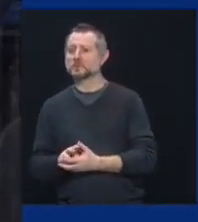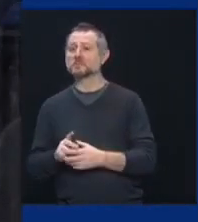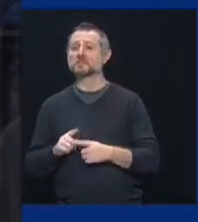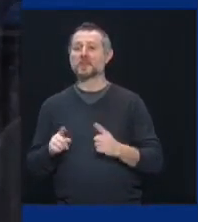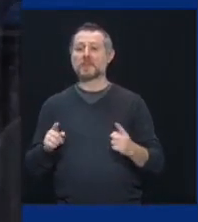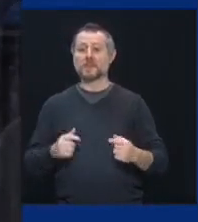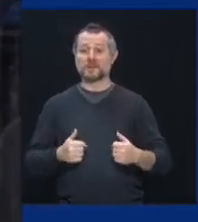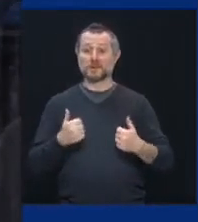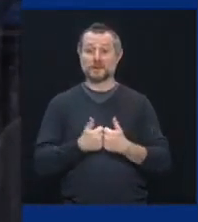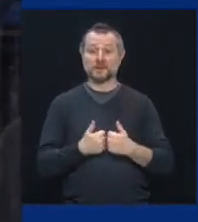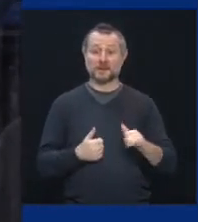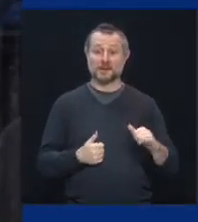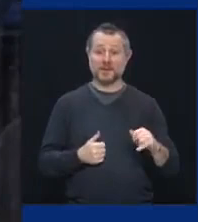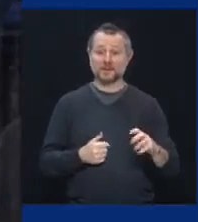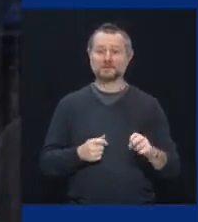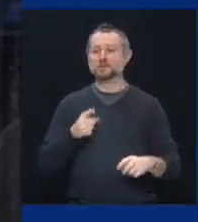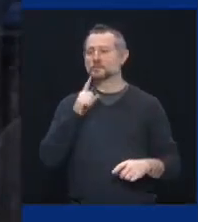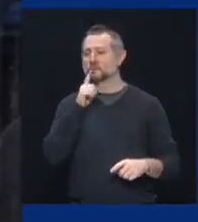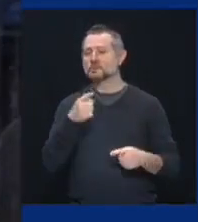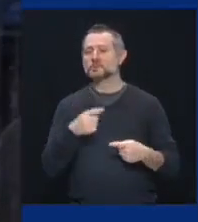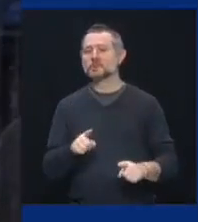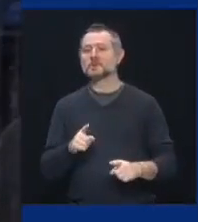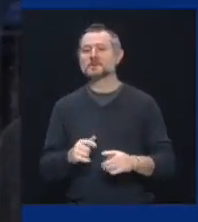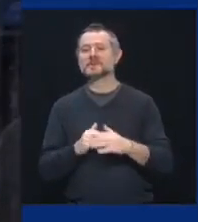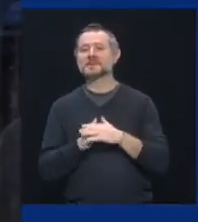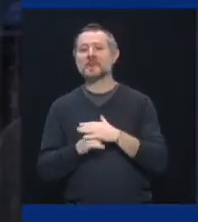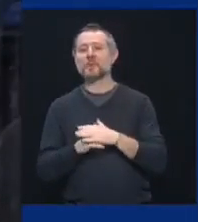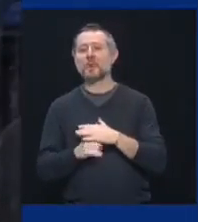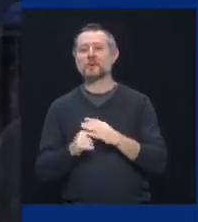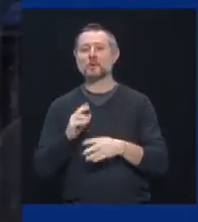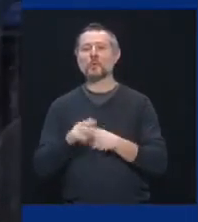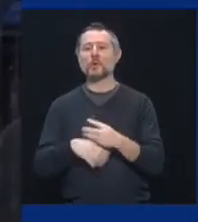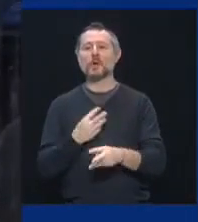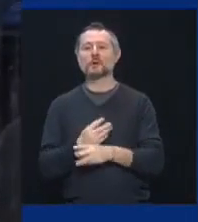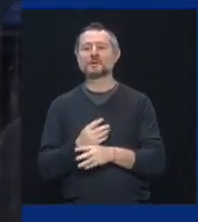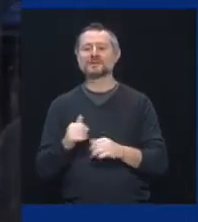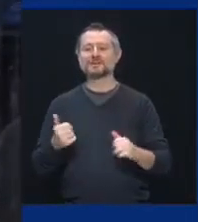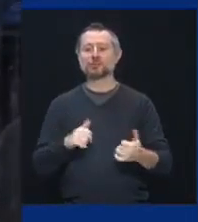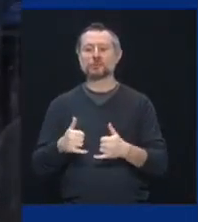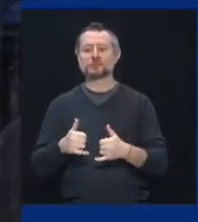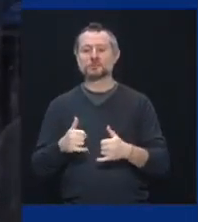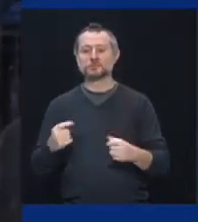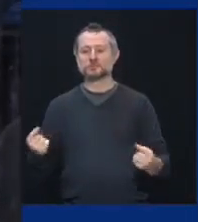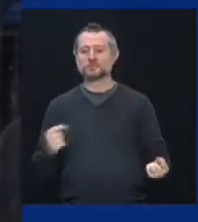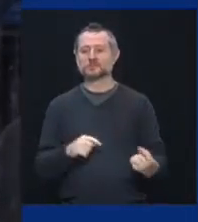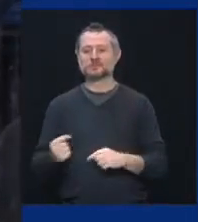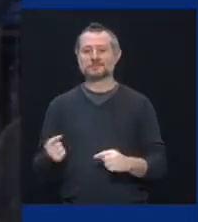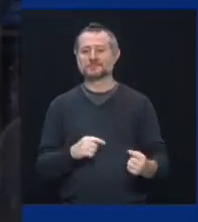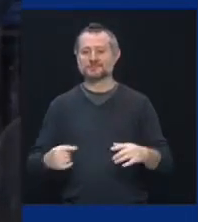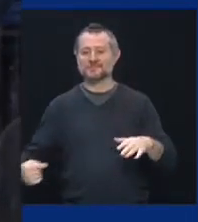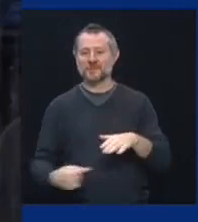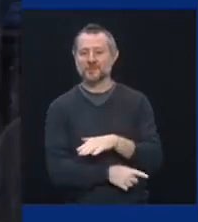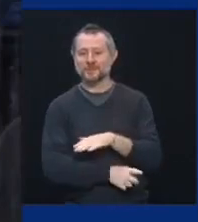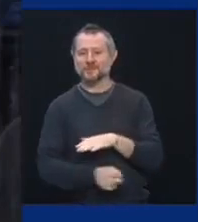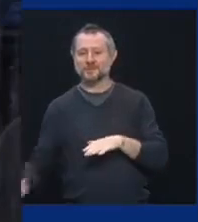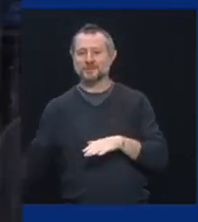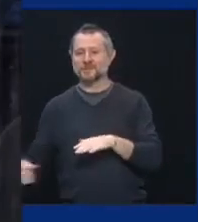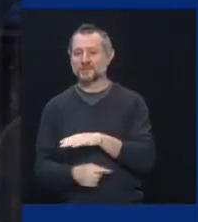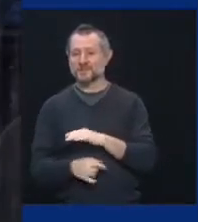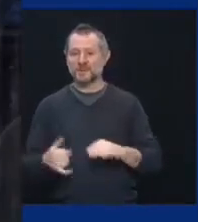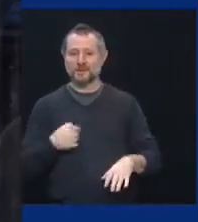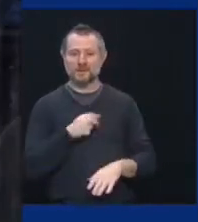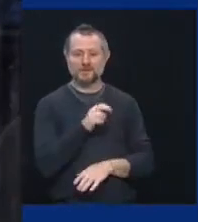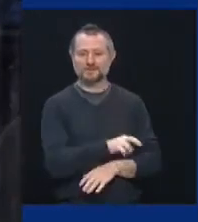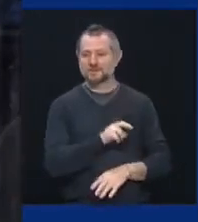series was something that I'll never forget. Again, I wish we won. Um, and then fast forward, I was able to finish my career with the Yankees. So I,